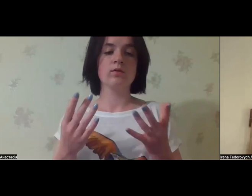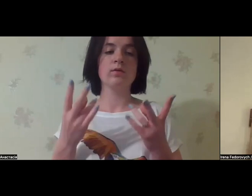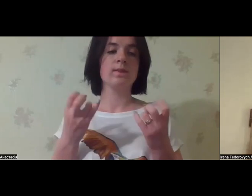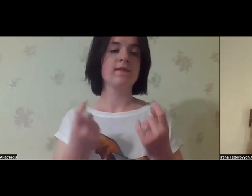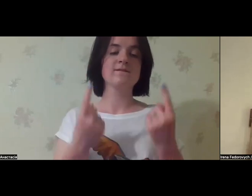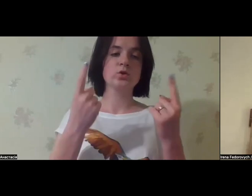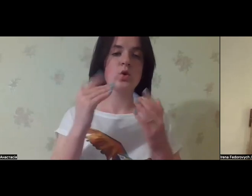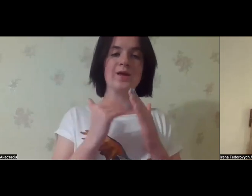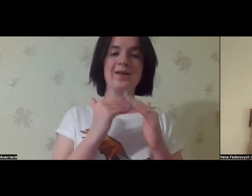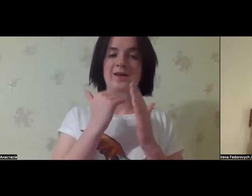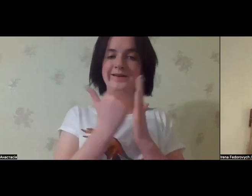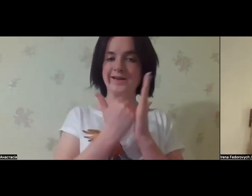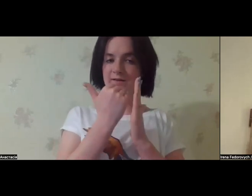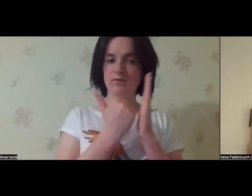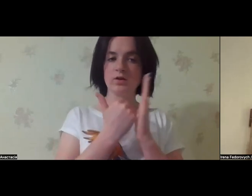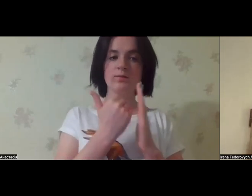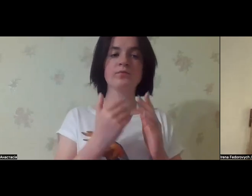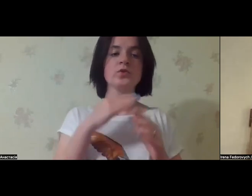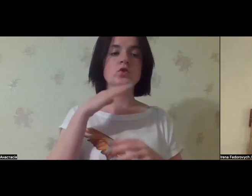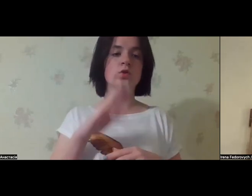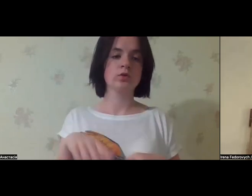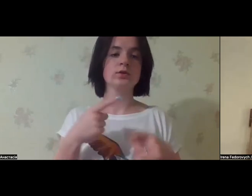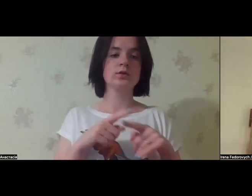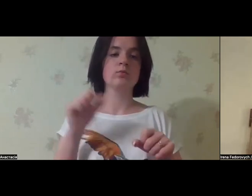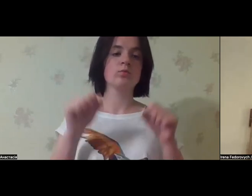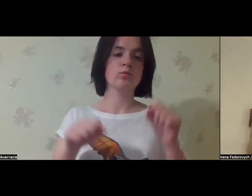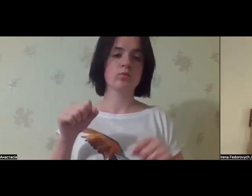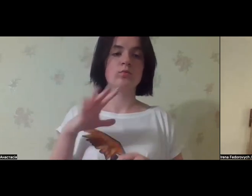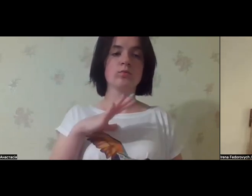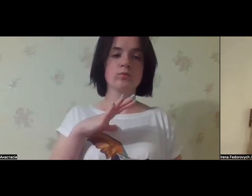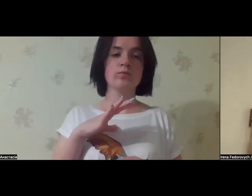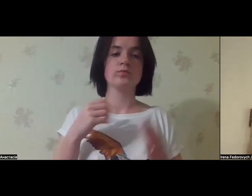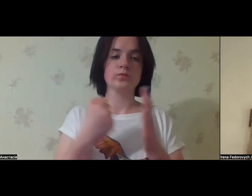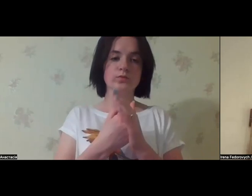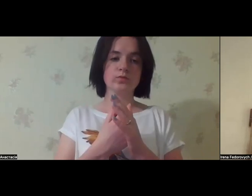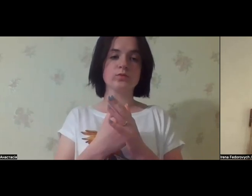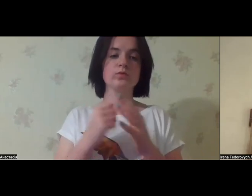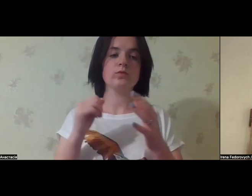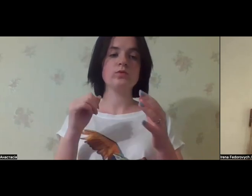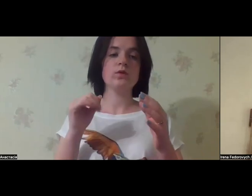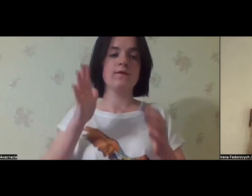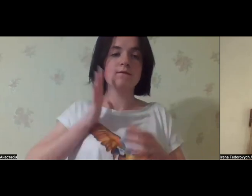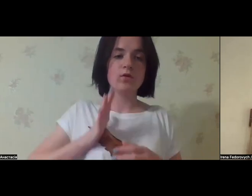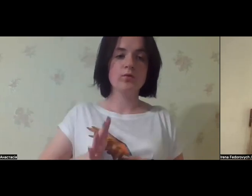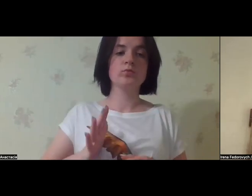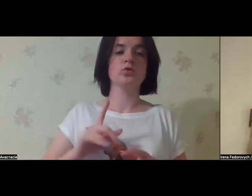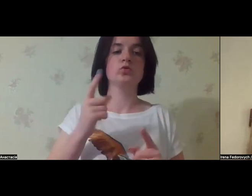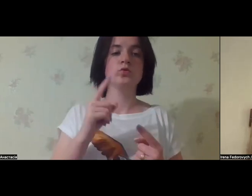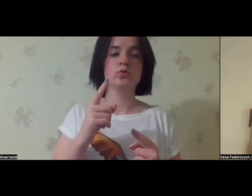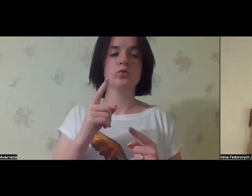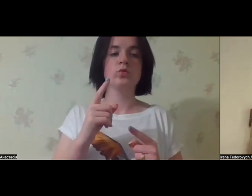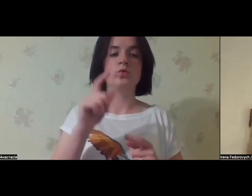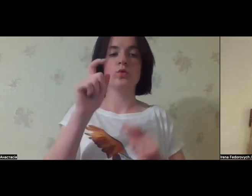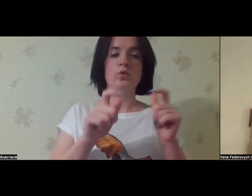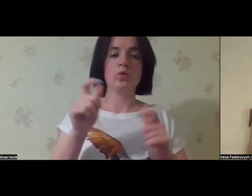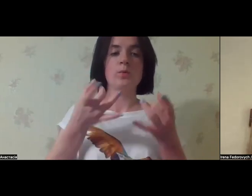the remotely located communities where the lower income levels. So this situation could